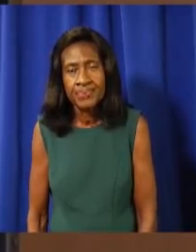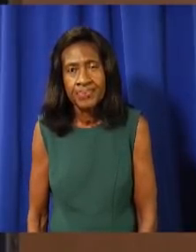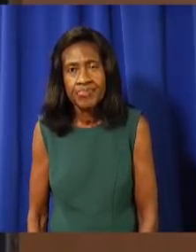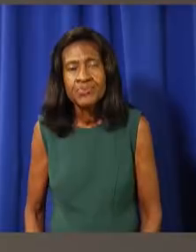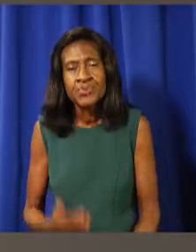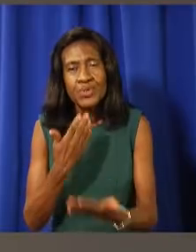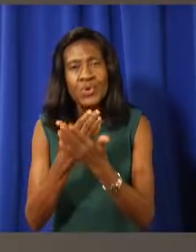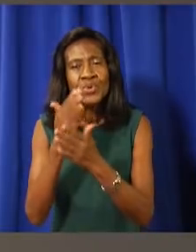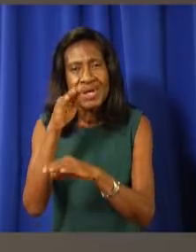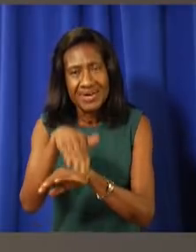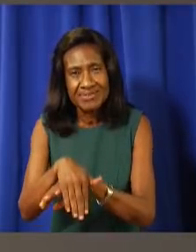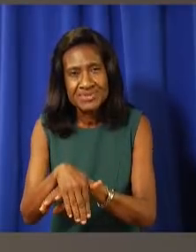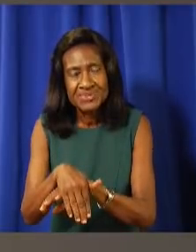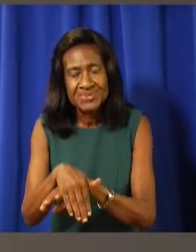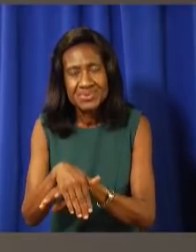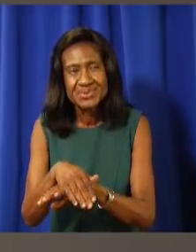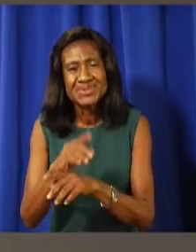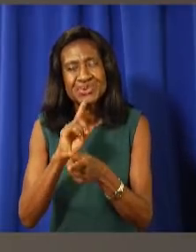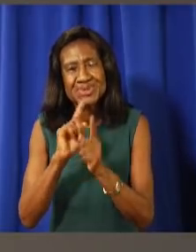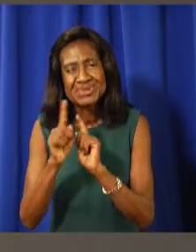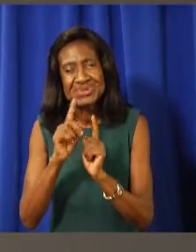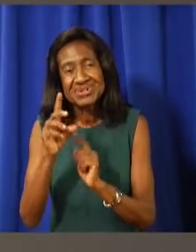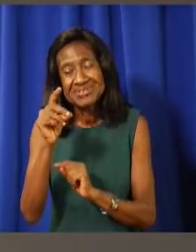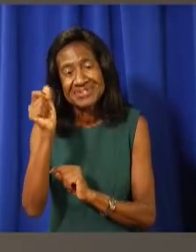Good afternoon, everyone. I'm going to speak fast.